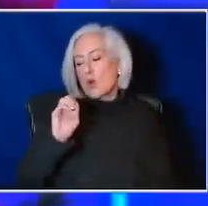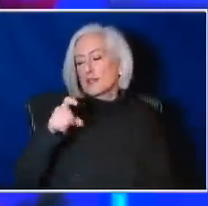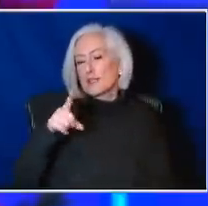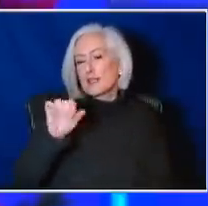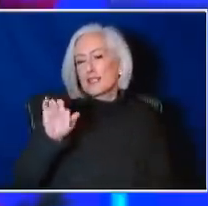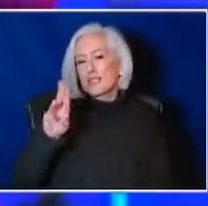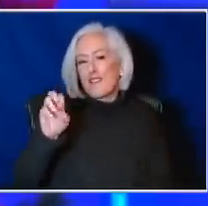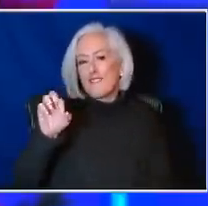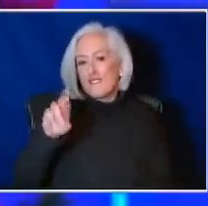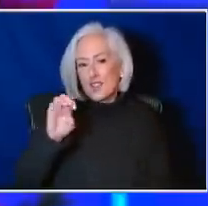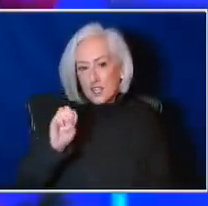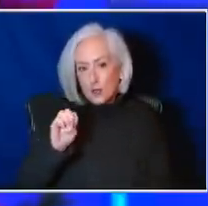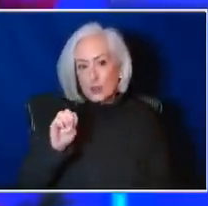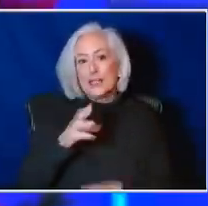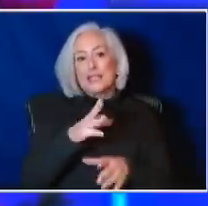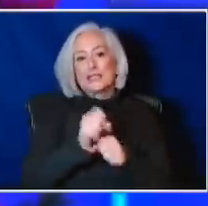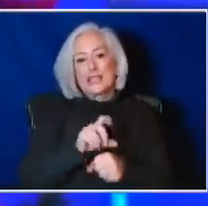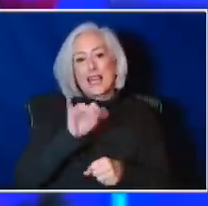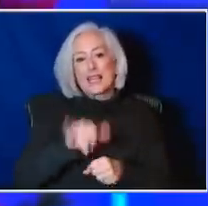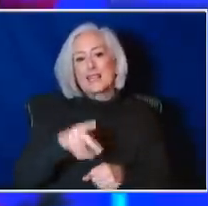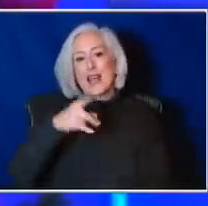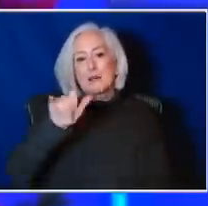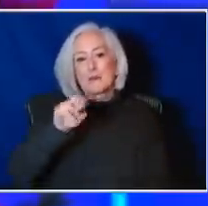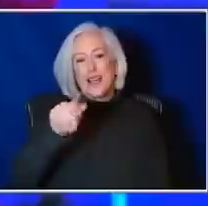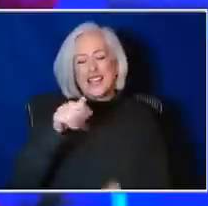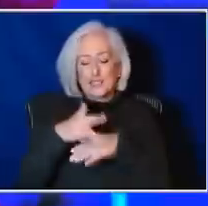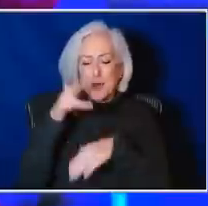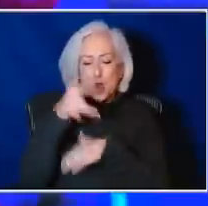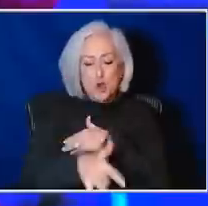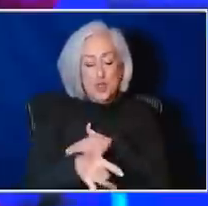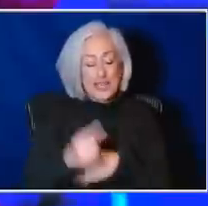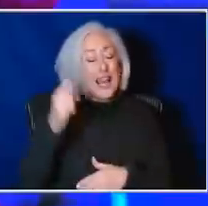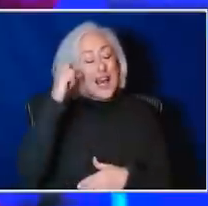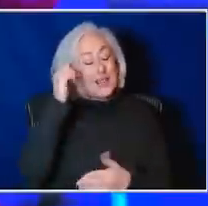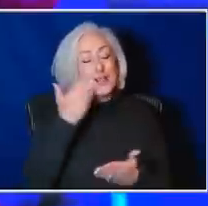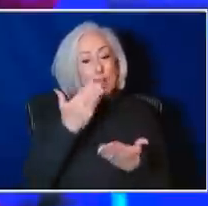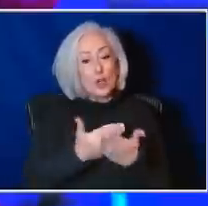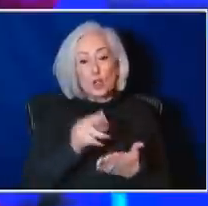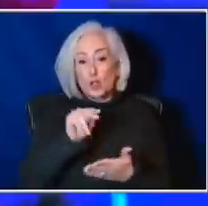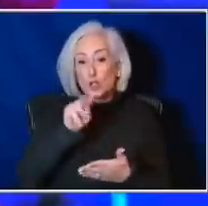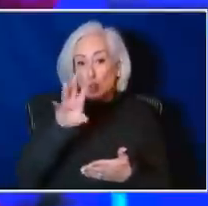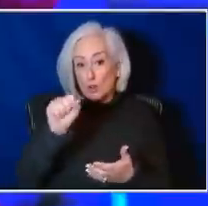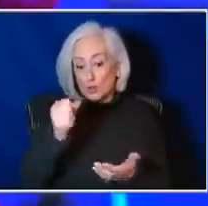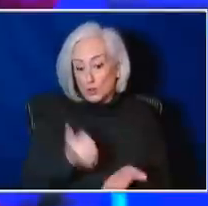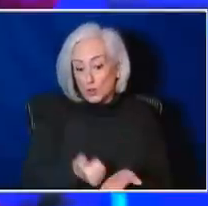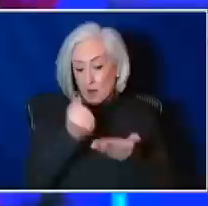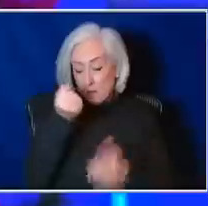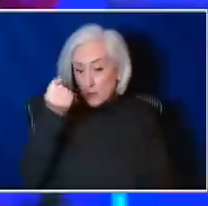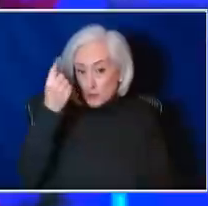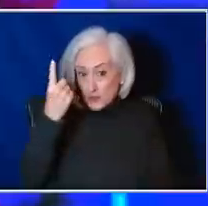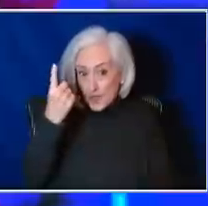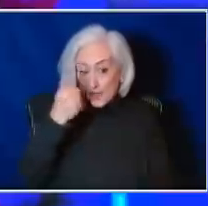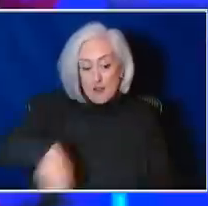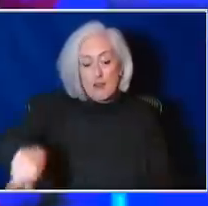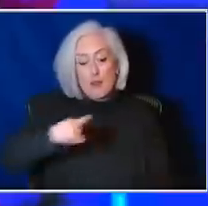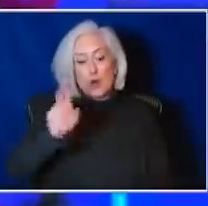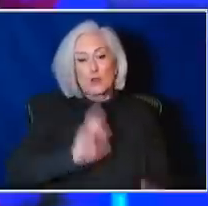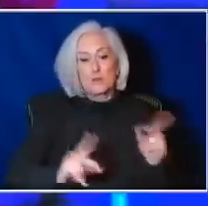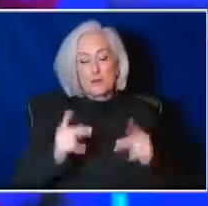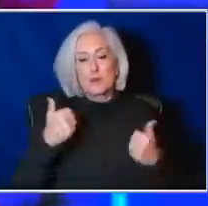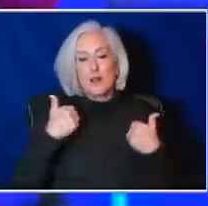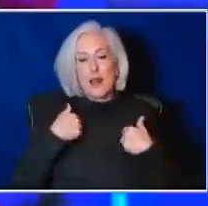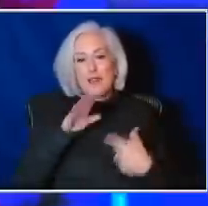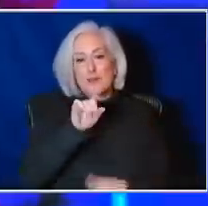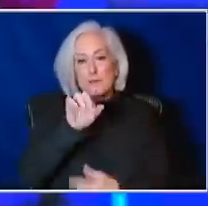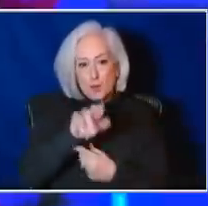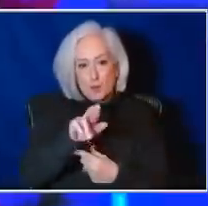getting this plasma early. So I think it is good news and understanding that those people that had been boosted and then infected